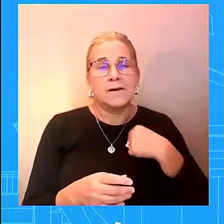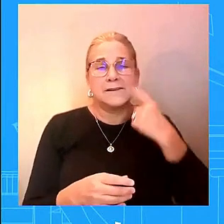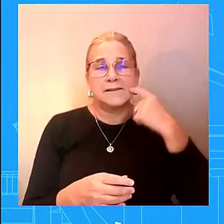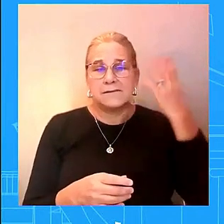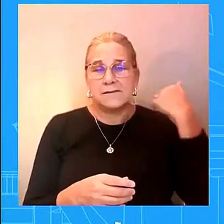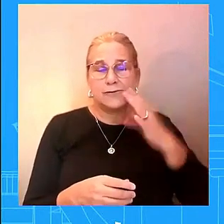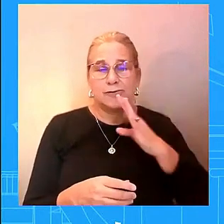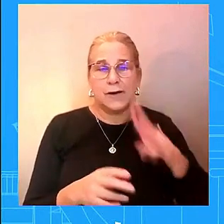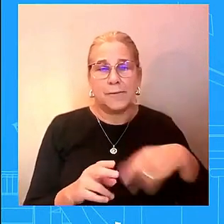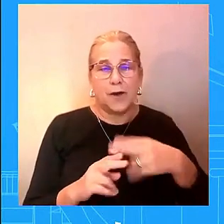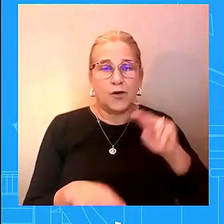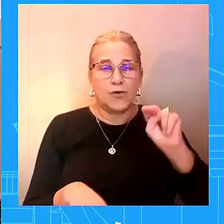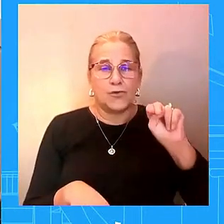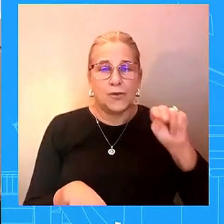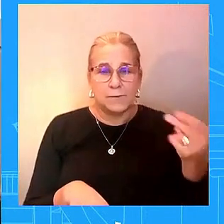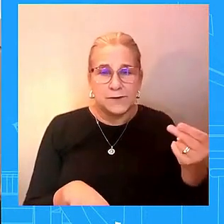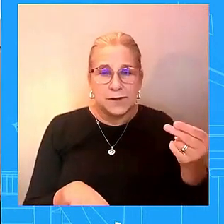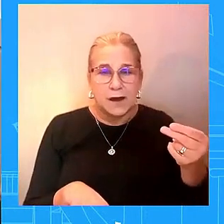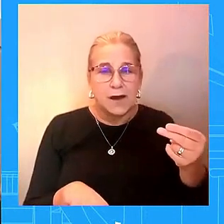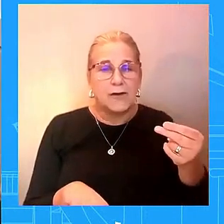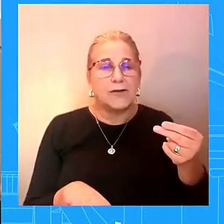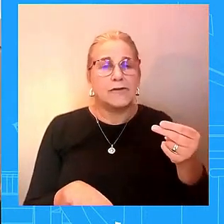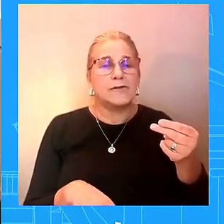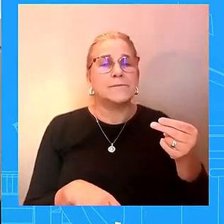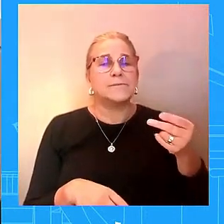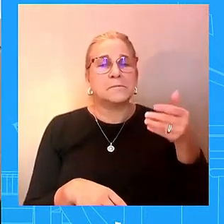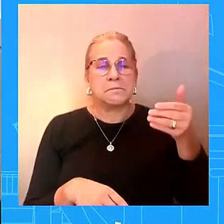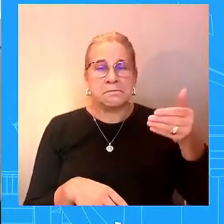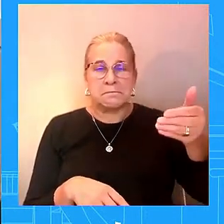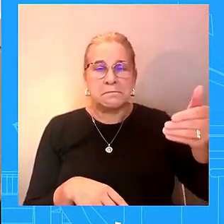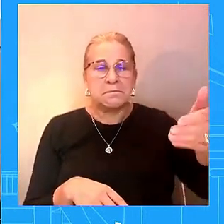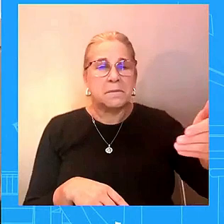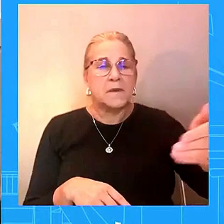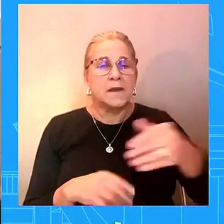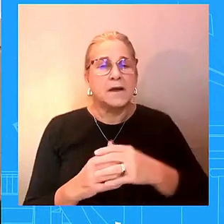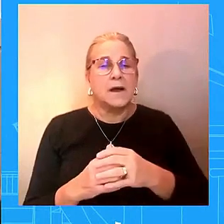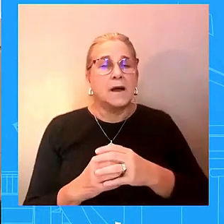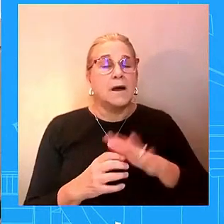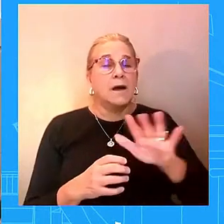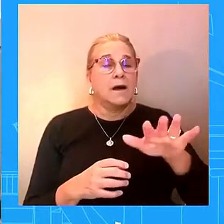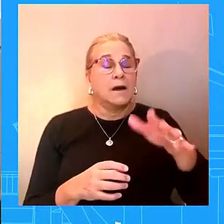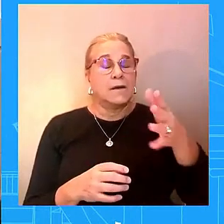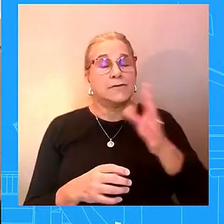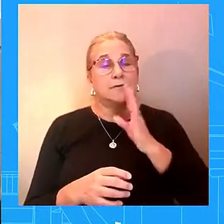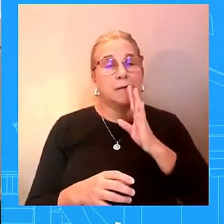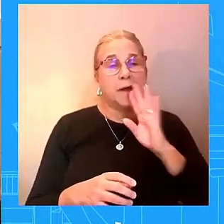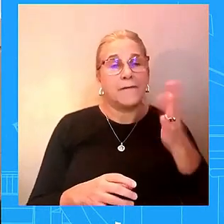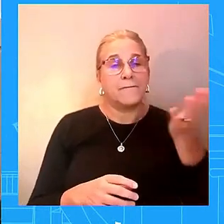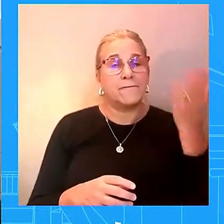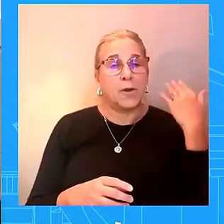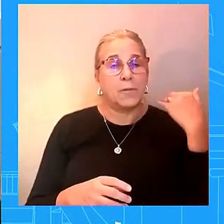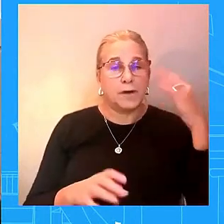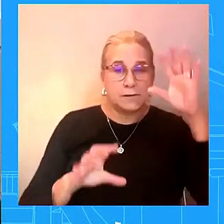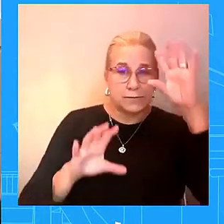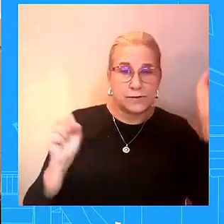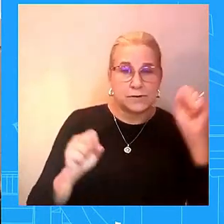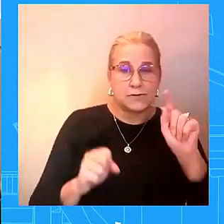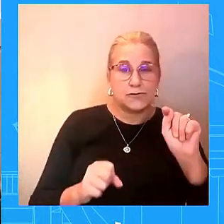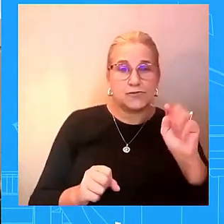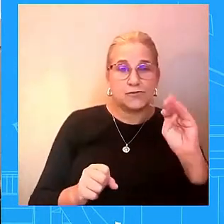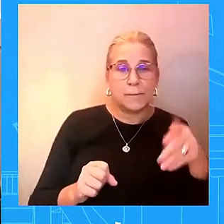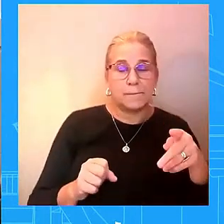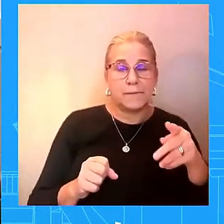share that with all of you finally former president trump is in north carolina today he was talking about some of the fema